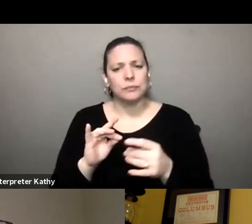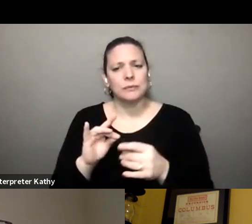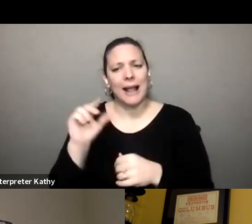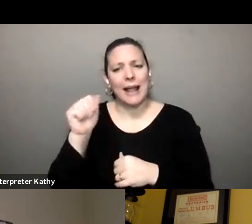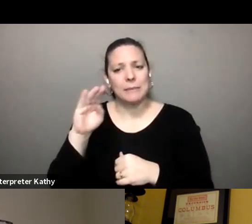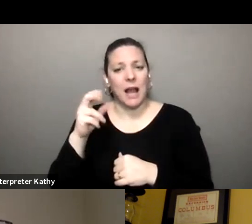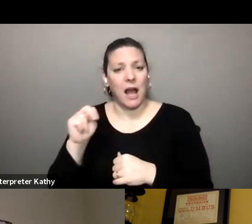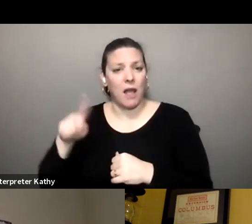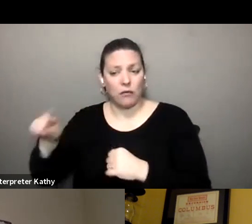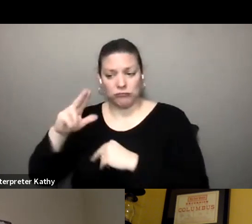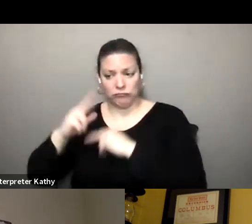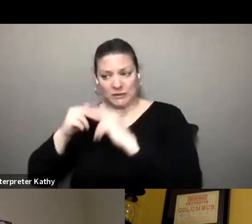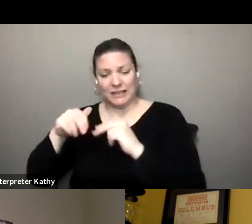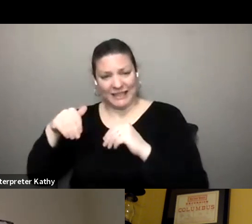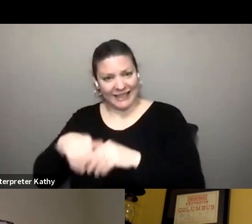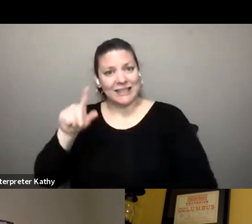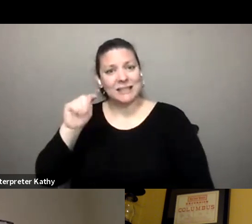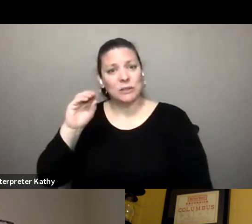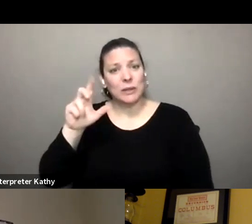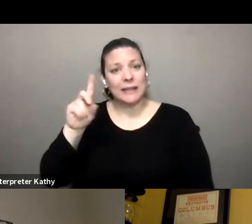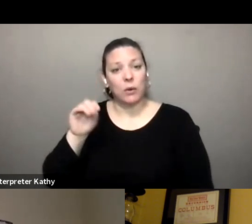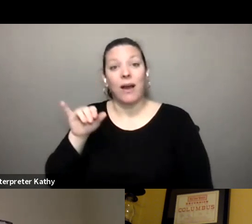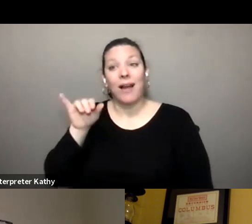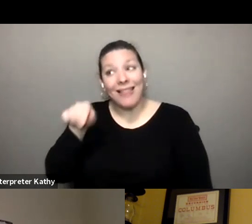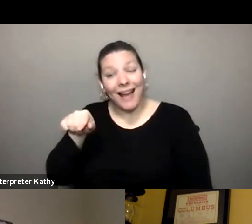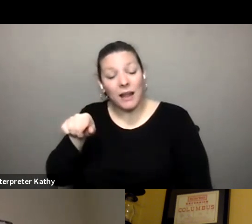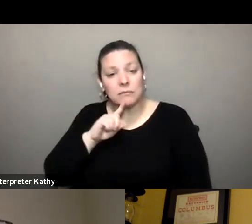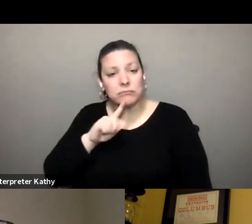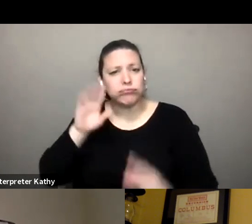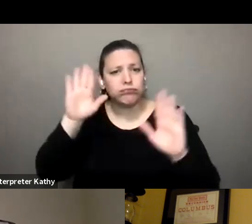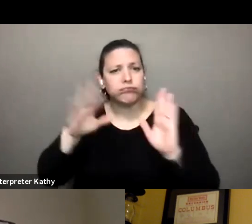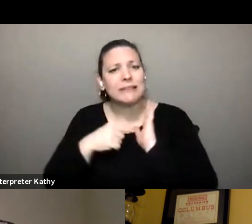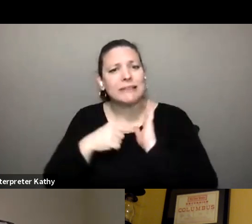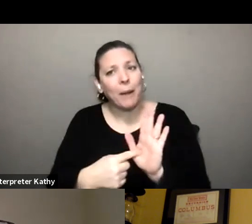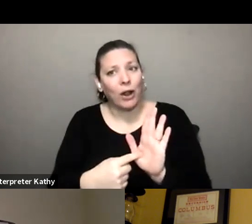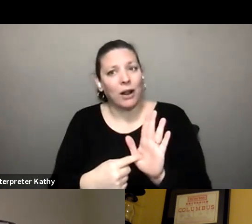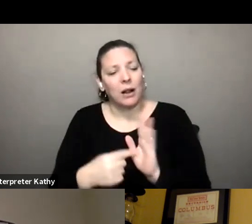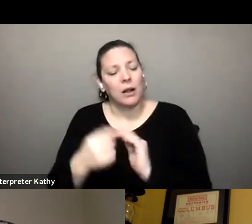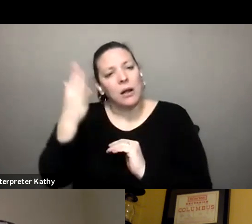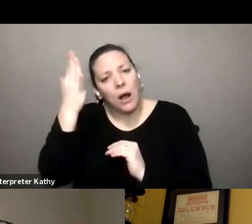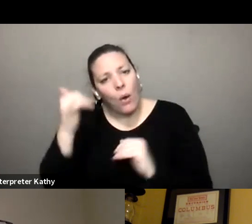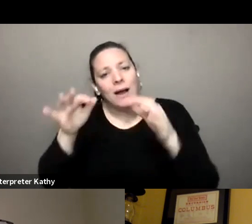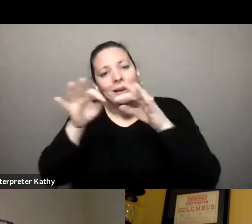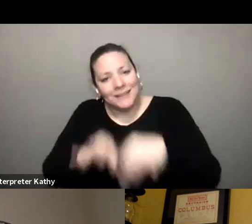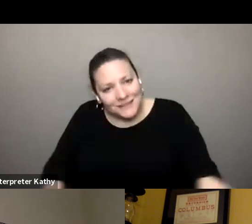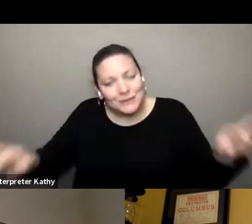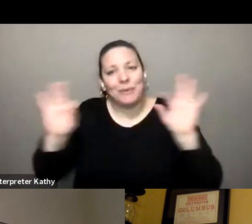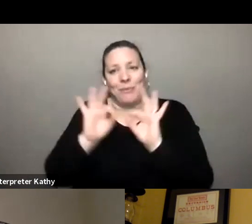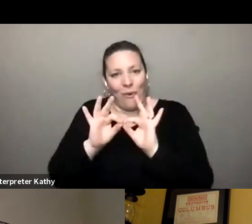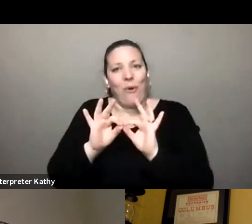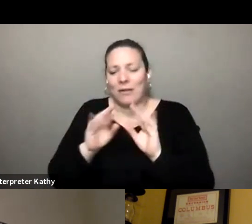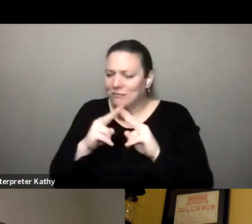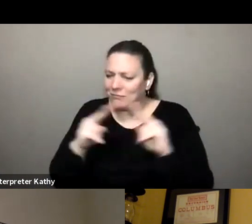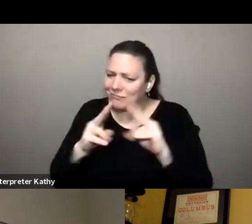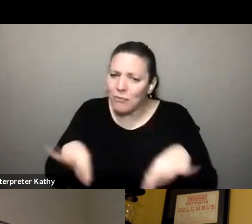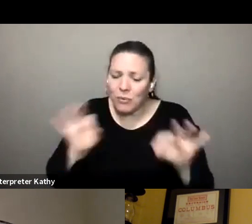facilities in toledo that's a great example of why it's so important for to